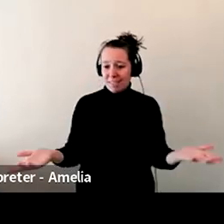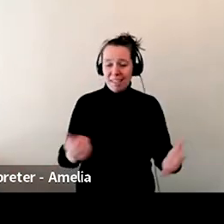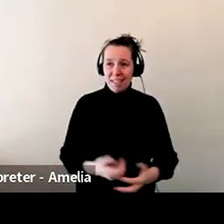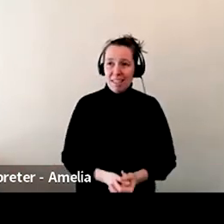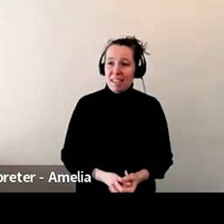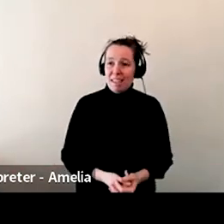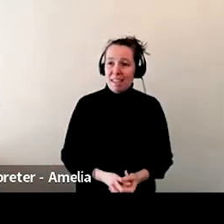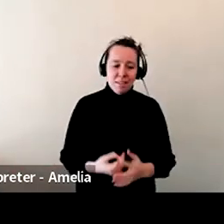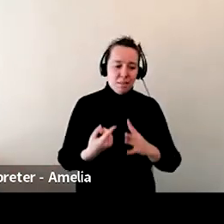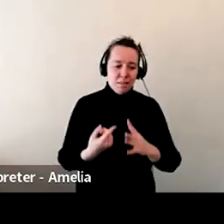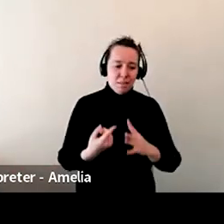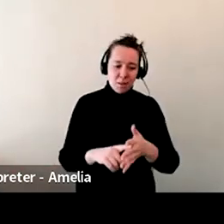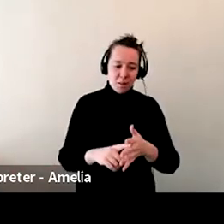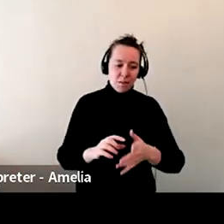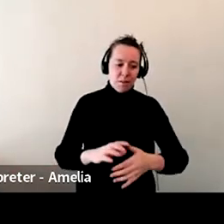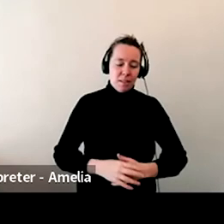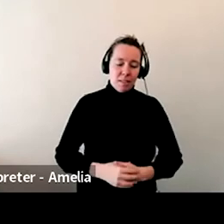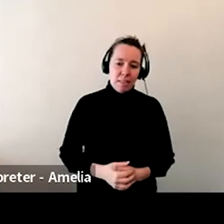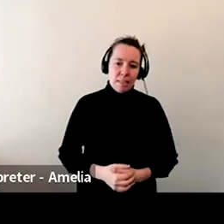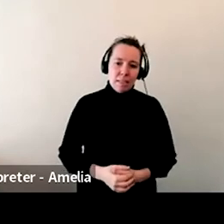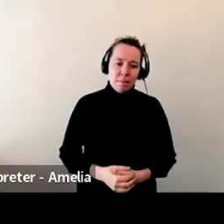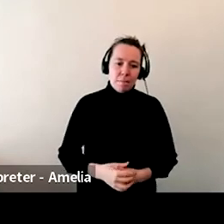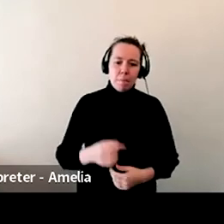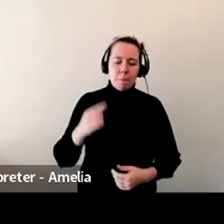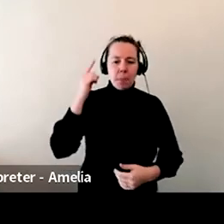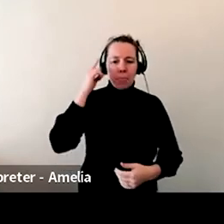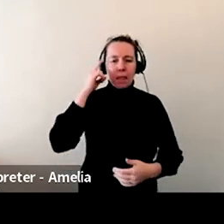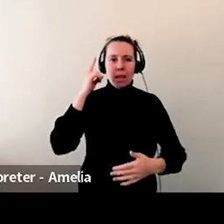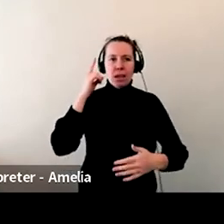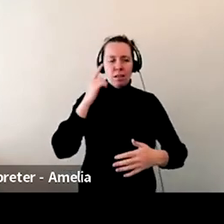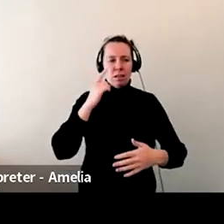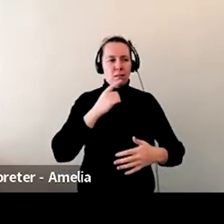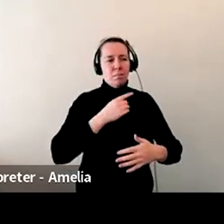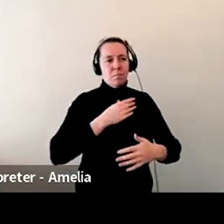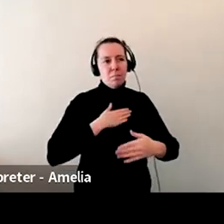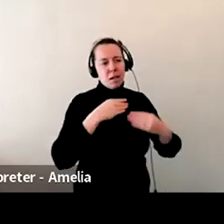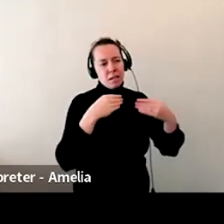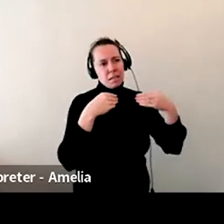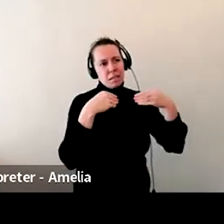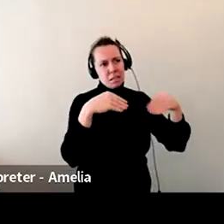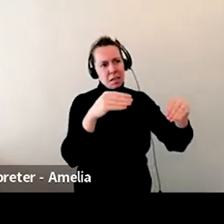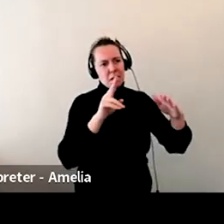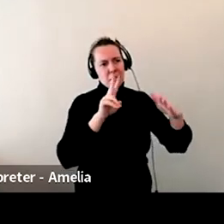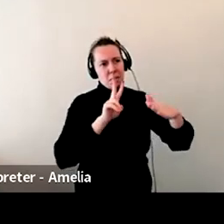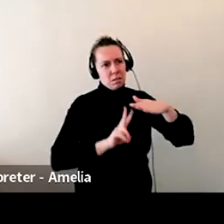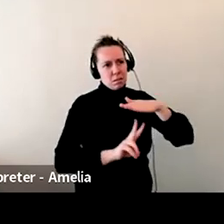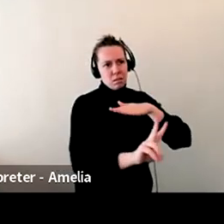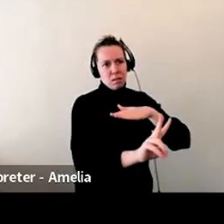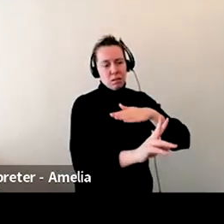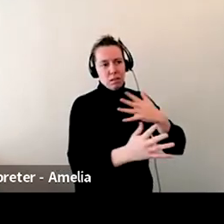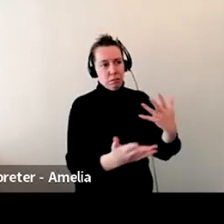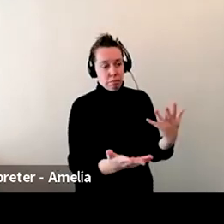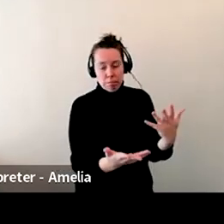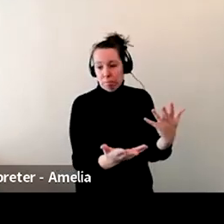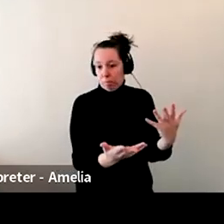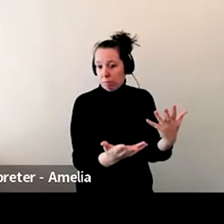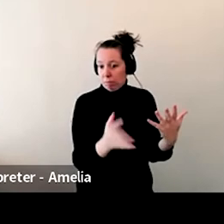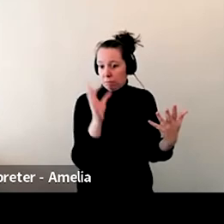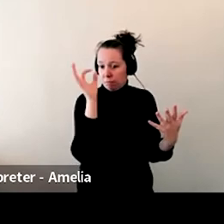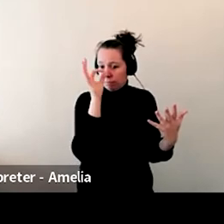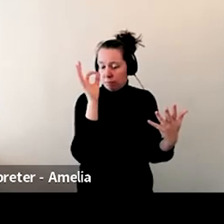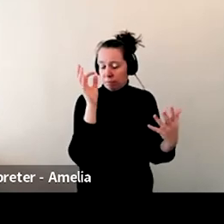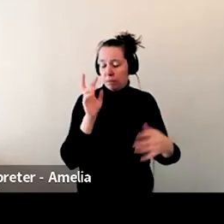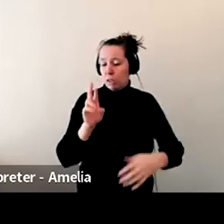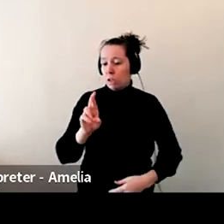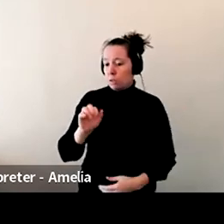didn't really think about projecting what our sales would be. Um, I'm, I'm lucky in that Richard and his wife, Colleen